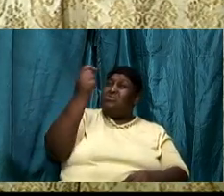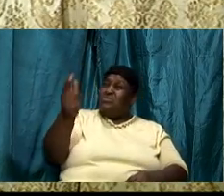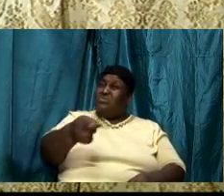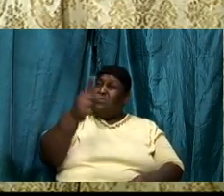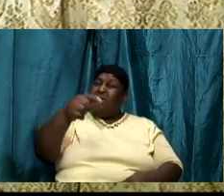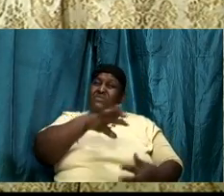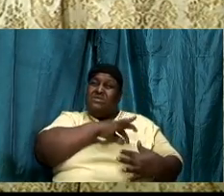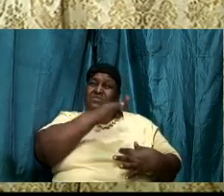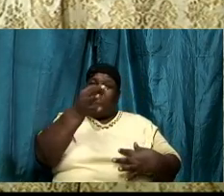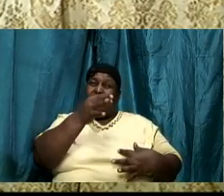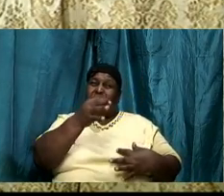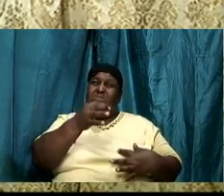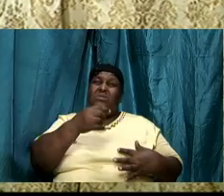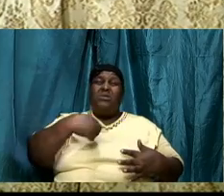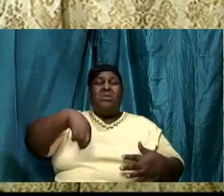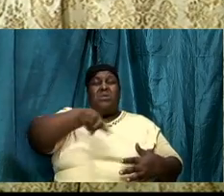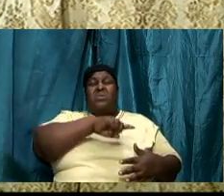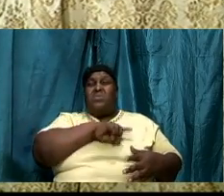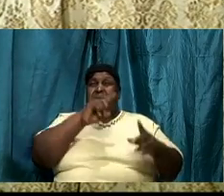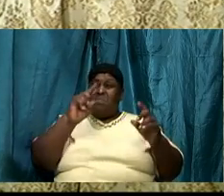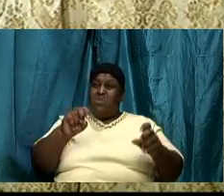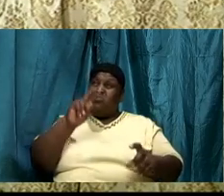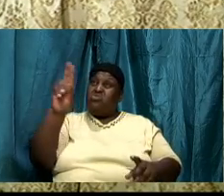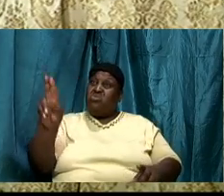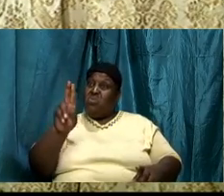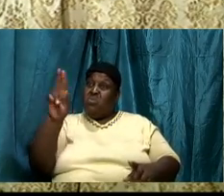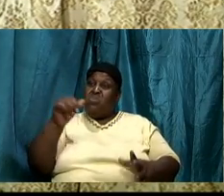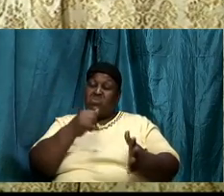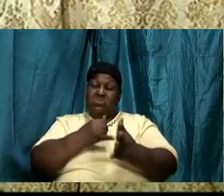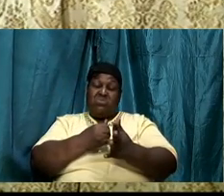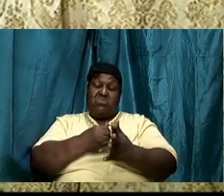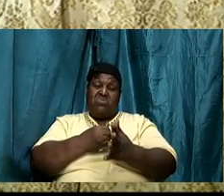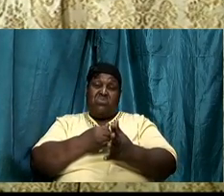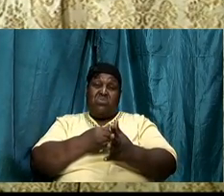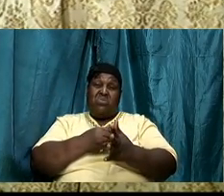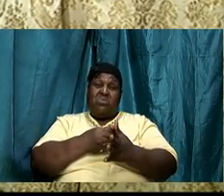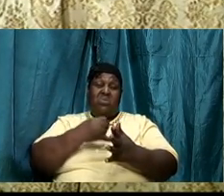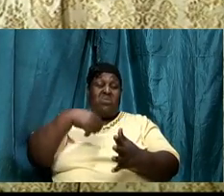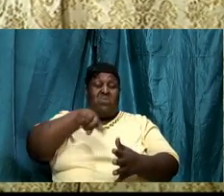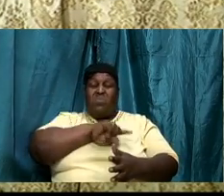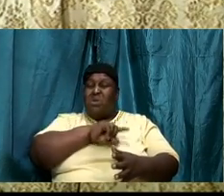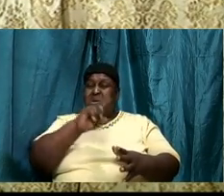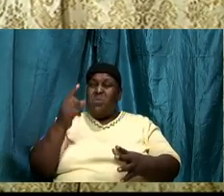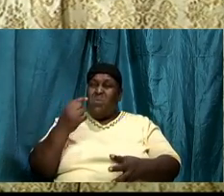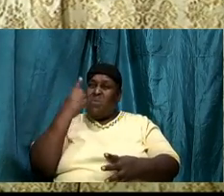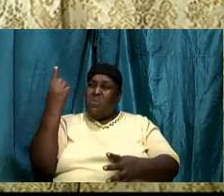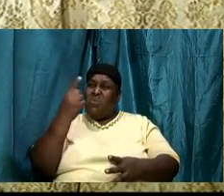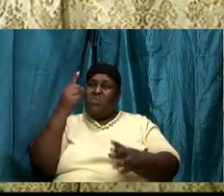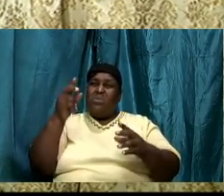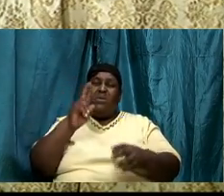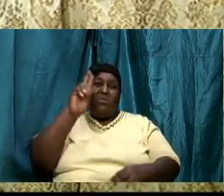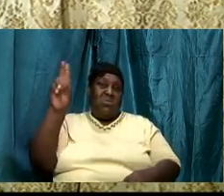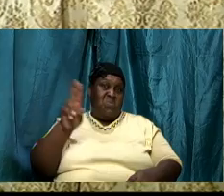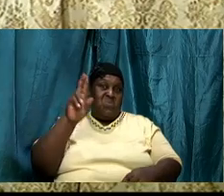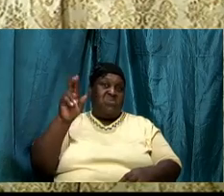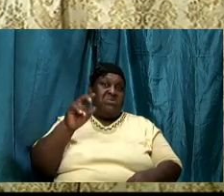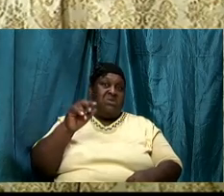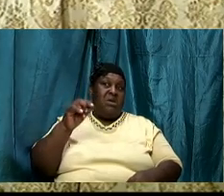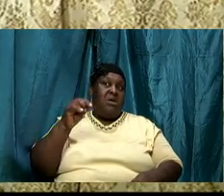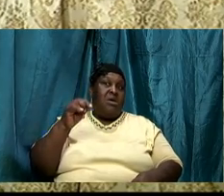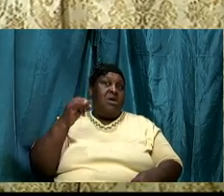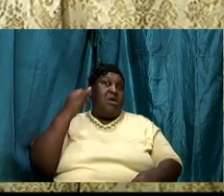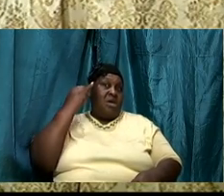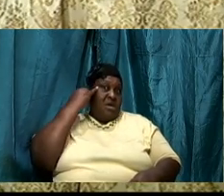And we must use it. And we can only use it if we have it. And how are we going to have it?